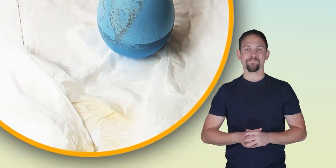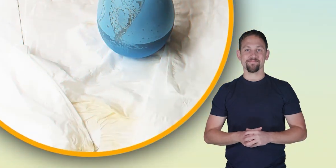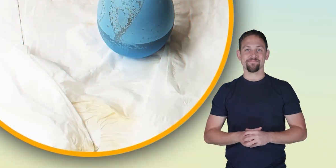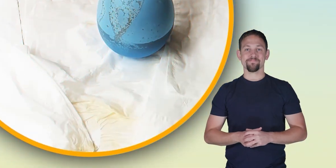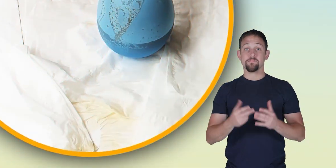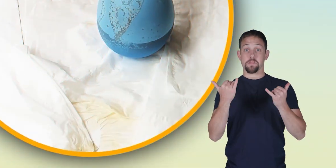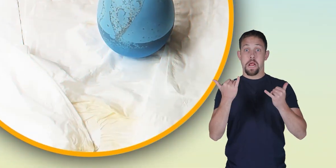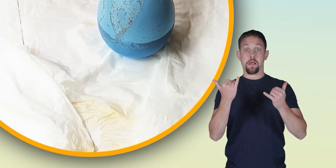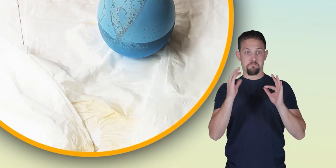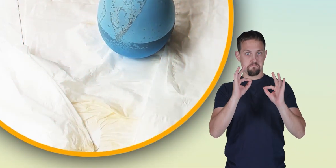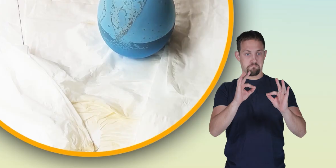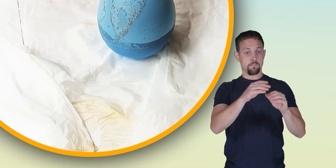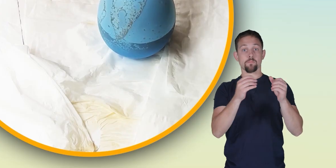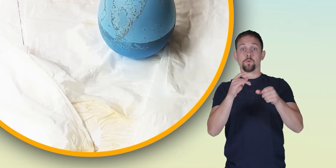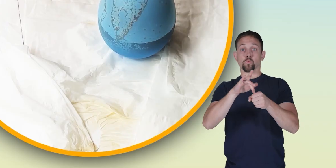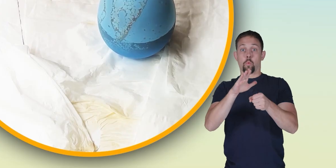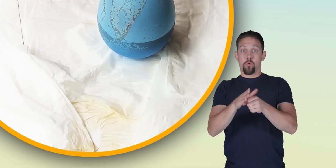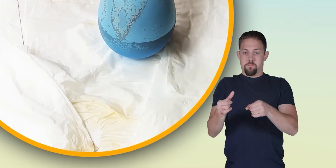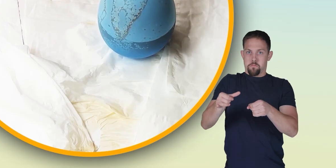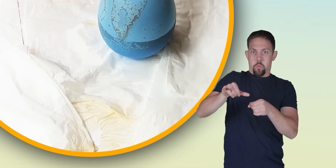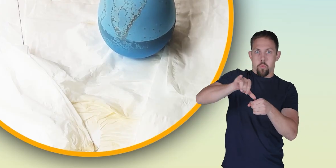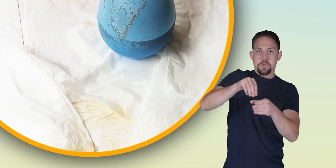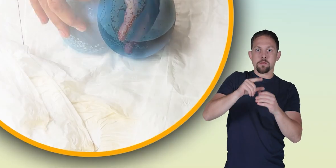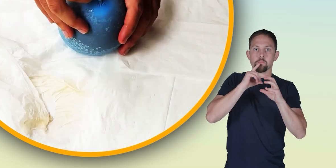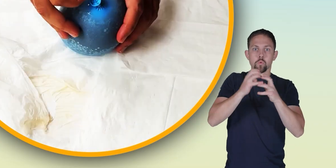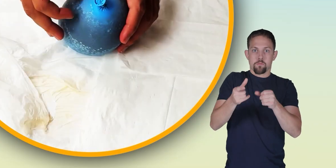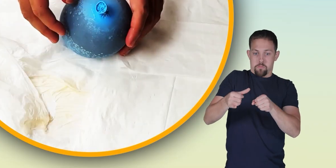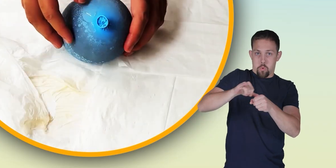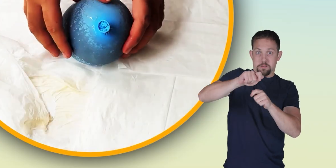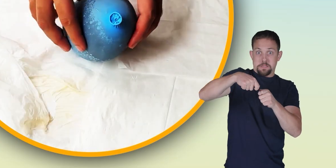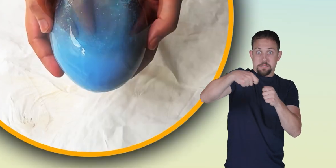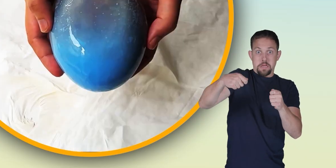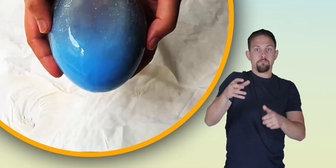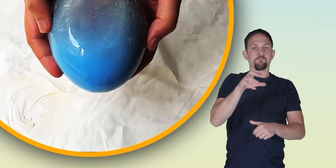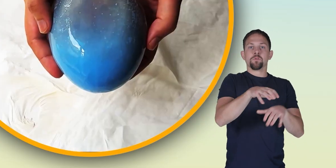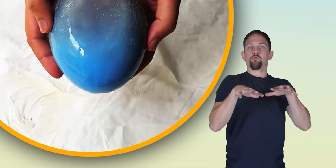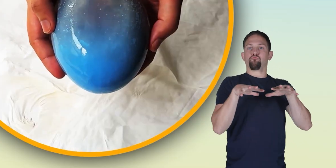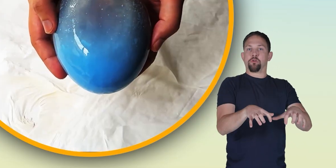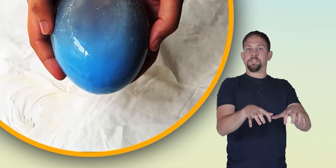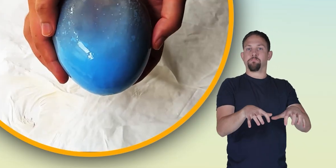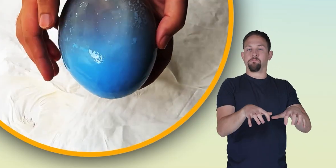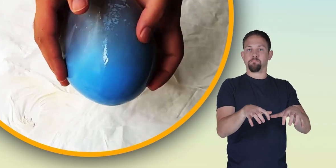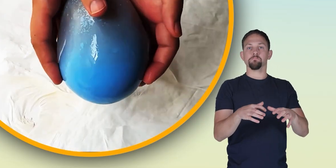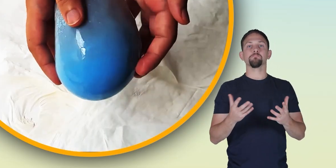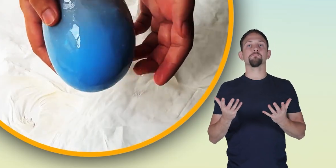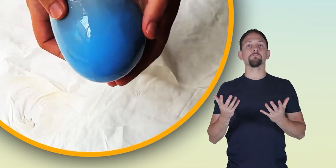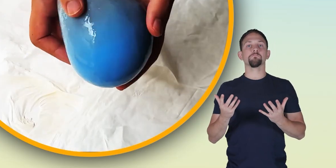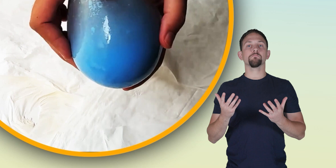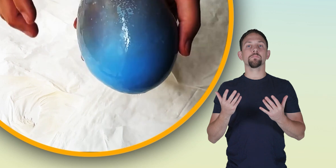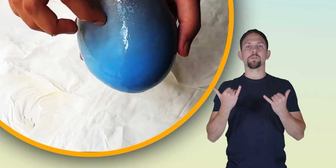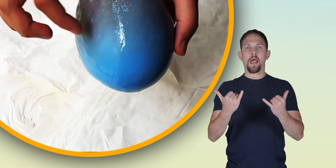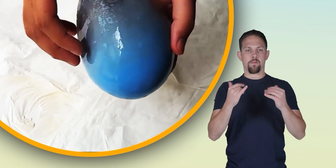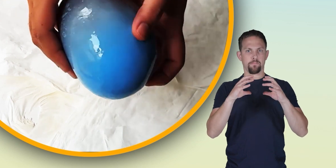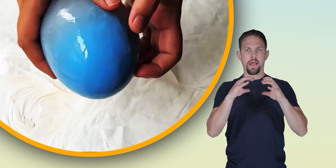now we are going to tip the soda into the balloon tie it off and freeze it what